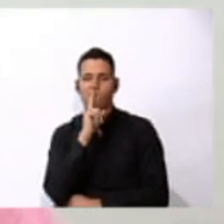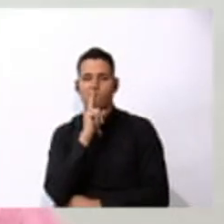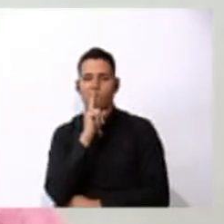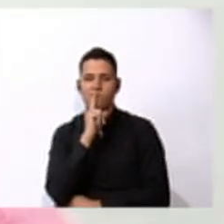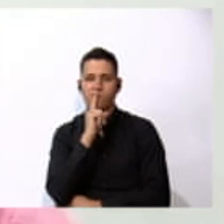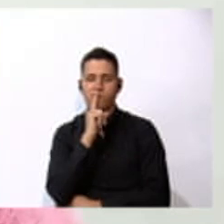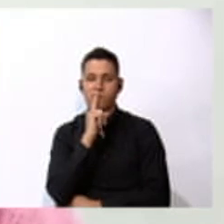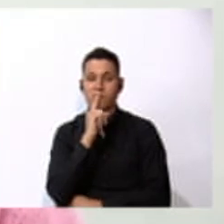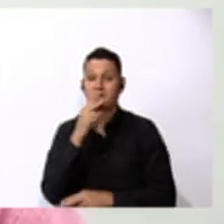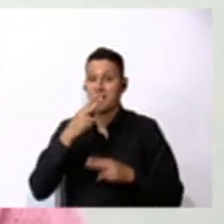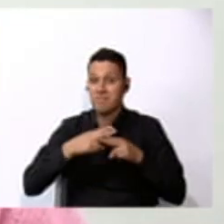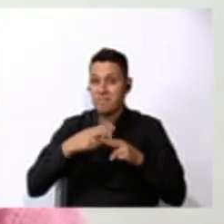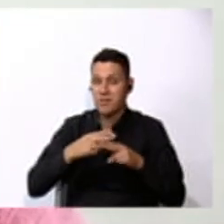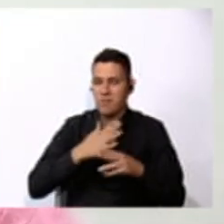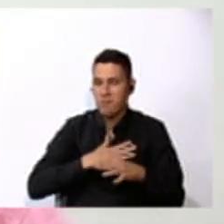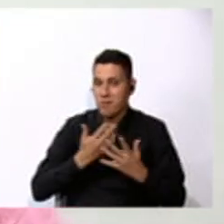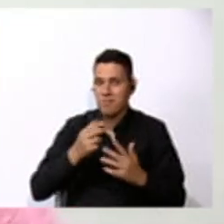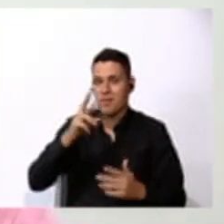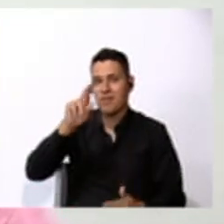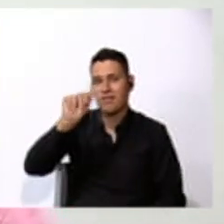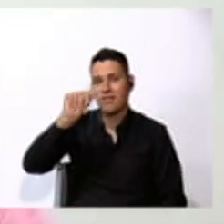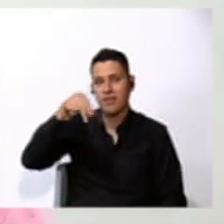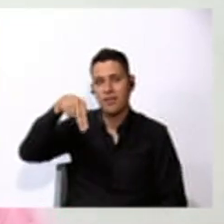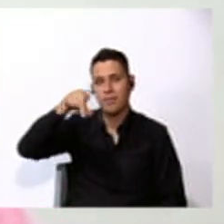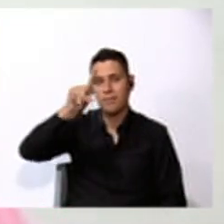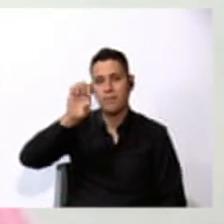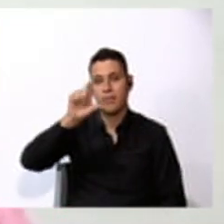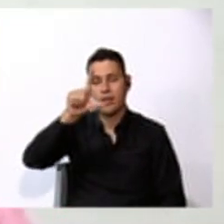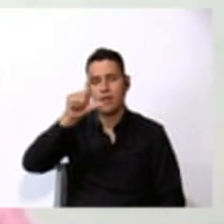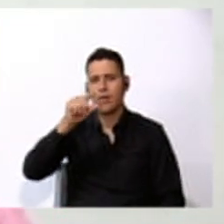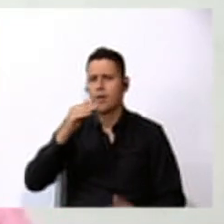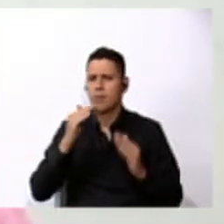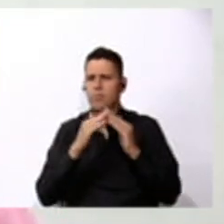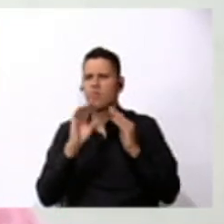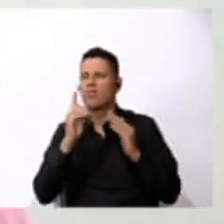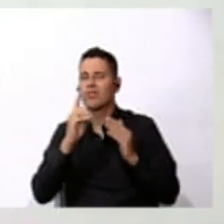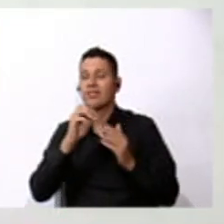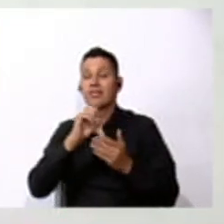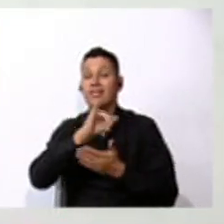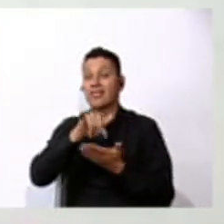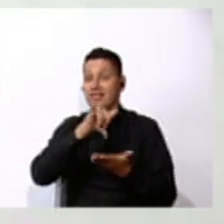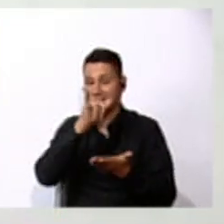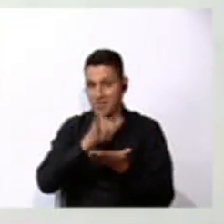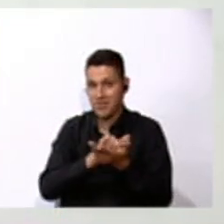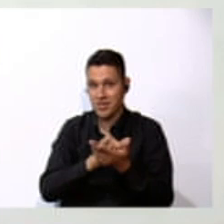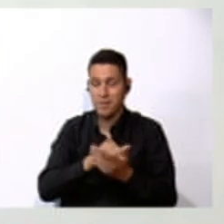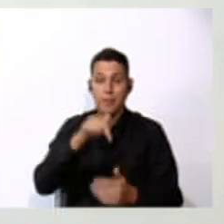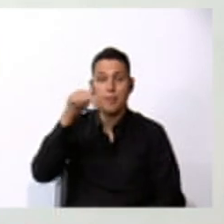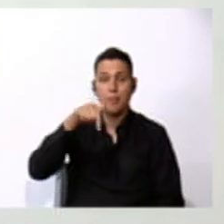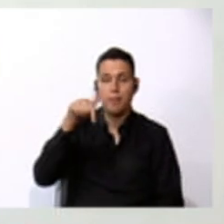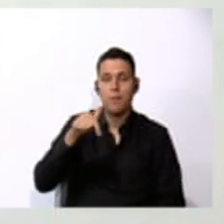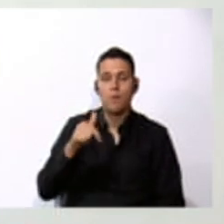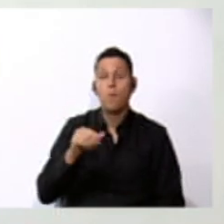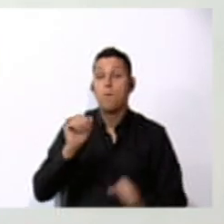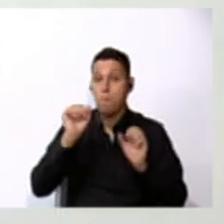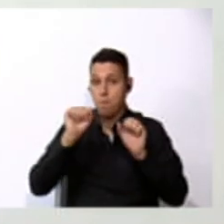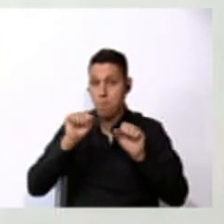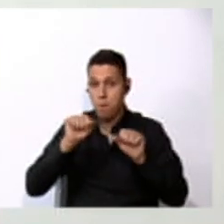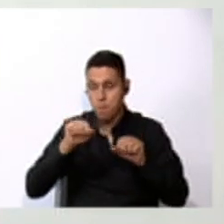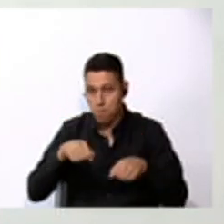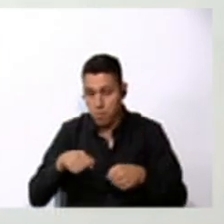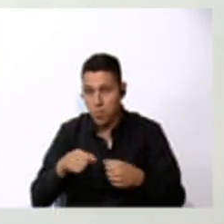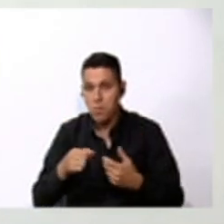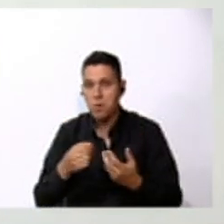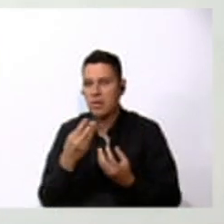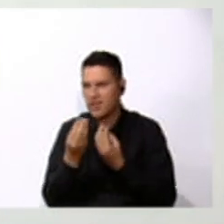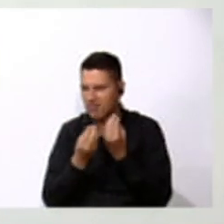My name is Raquel, and I live in San Jose. Today, I came because we're going